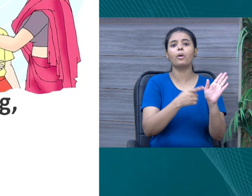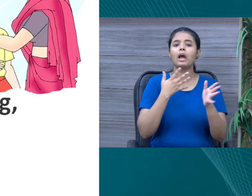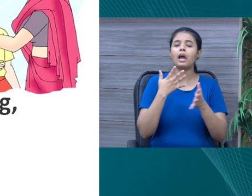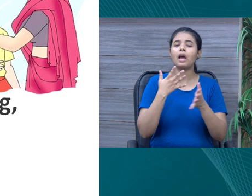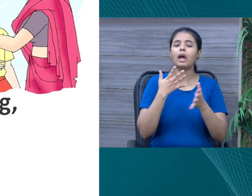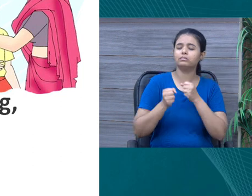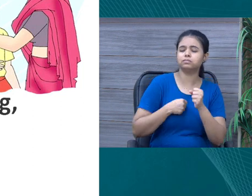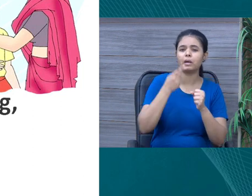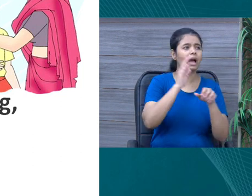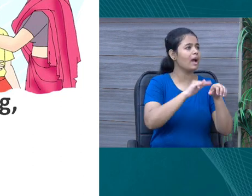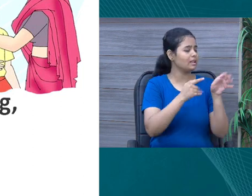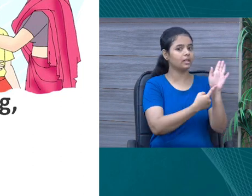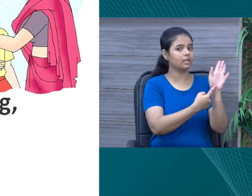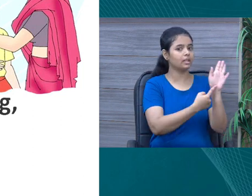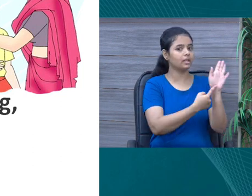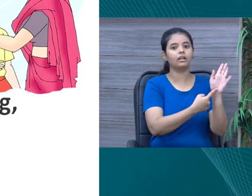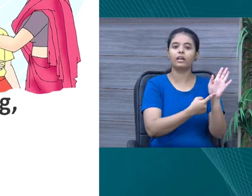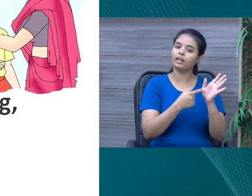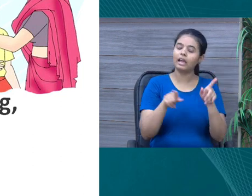are running and all the children are going to our